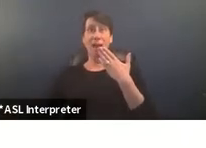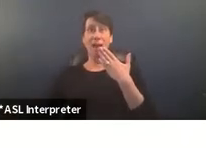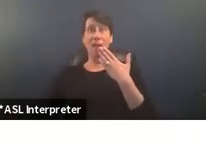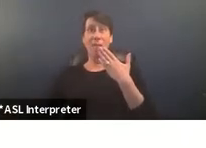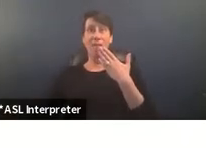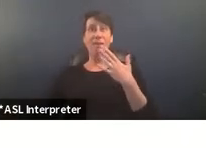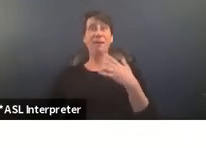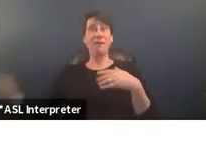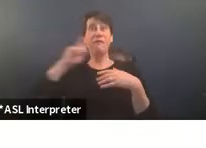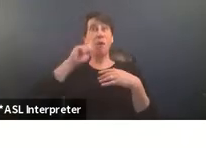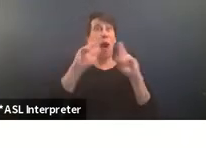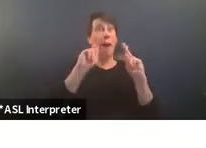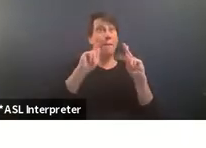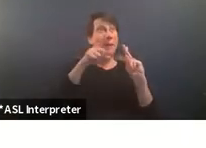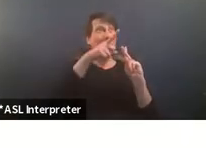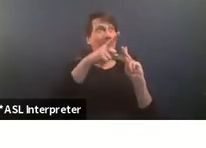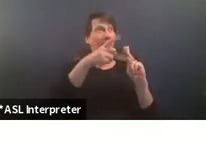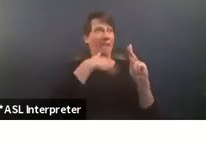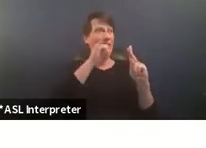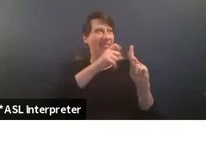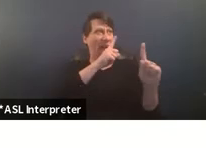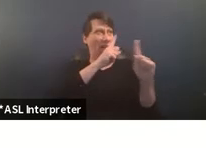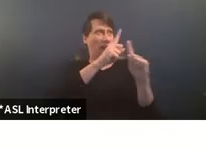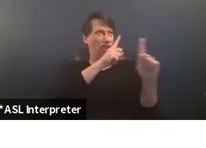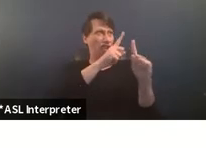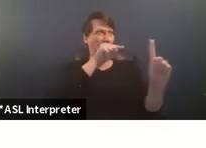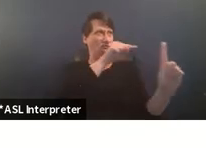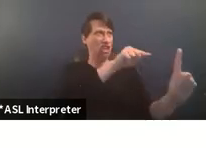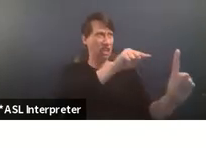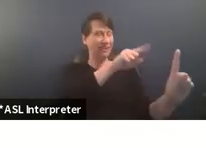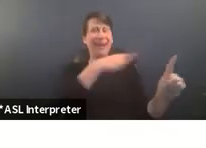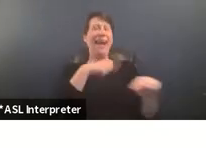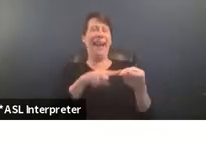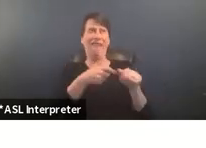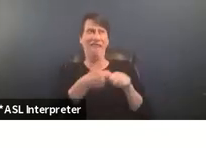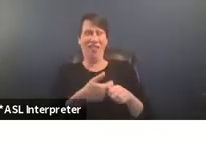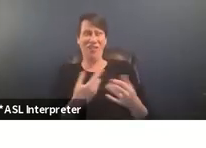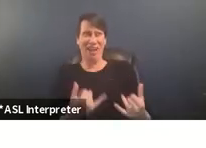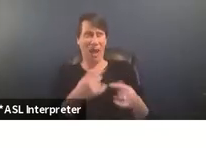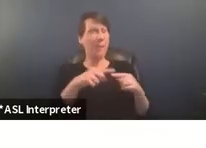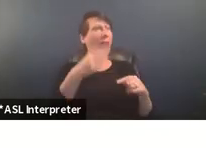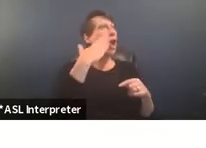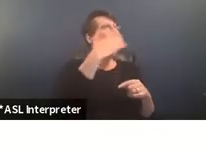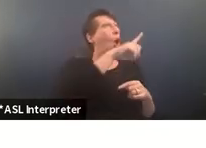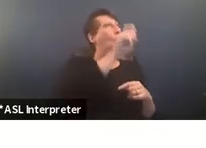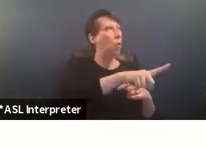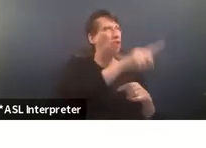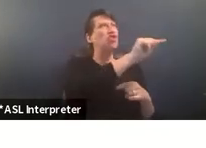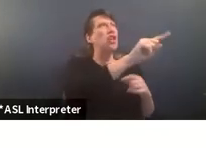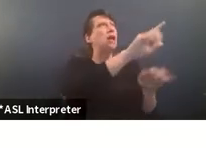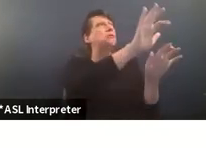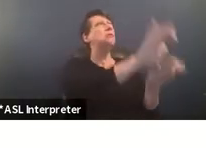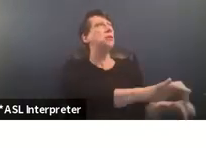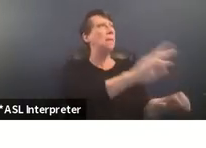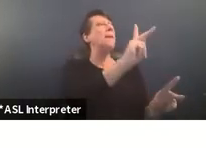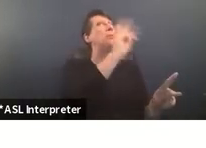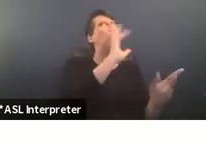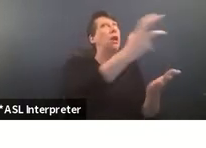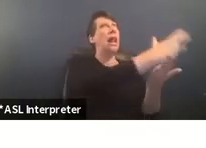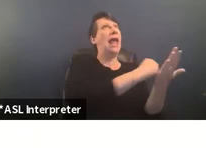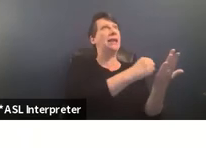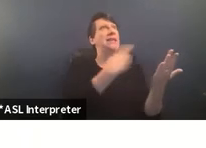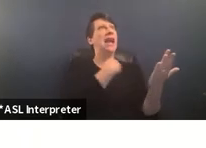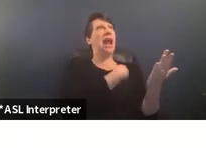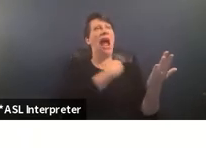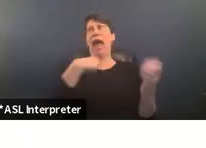super well um right now but if there are questions i know that folks will be collecting them so that we can um chat a little bit